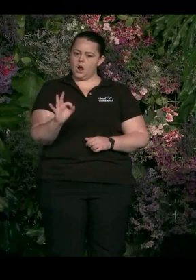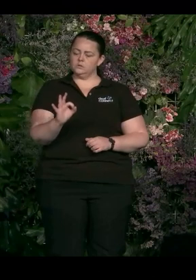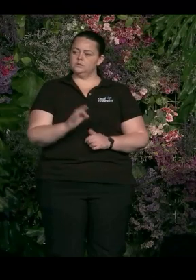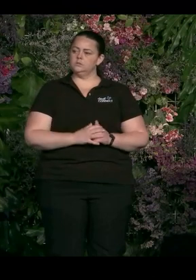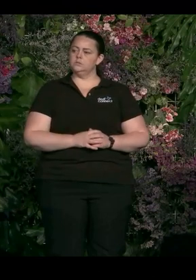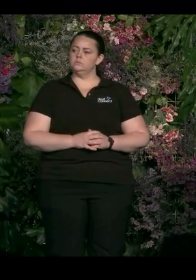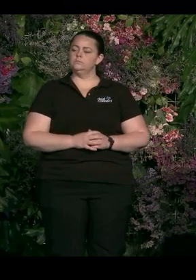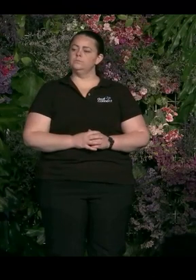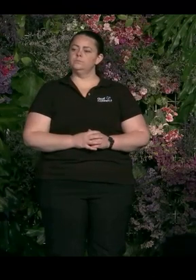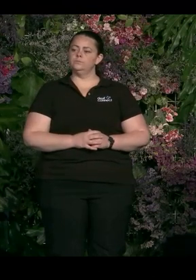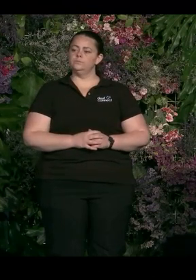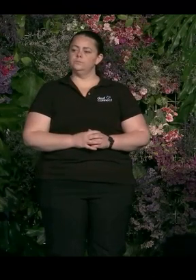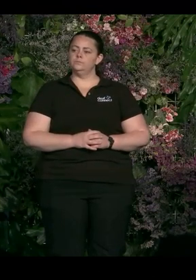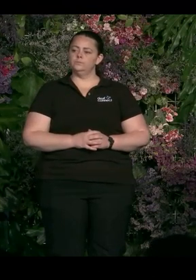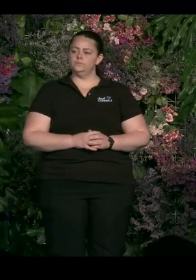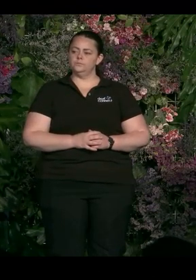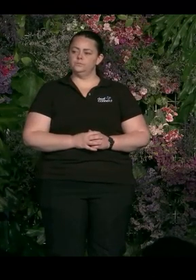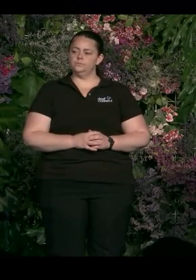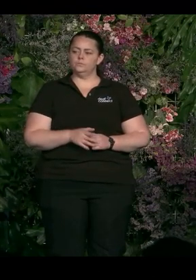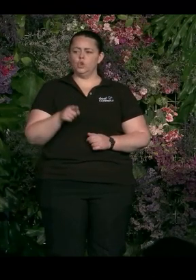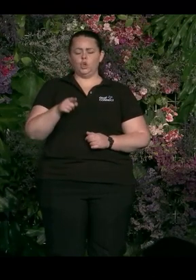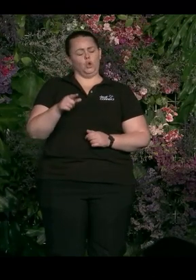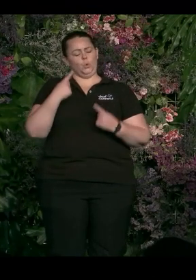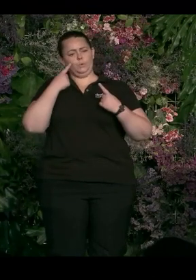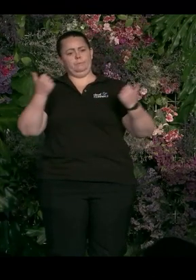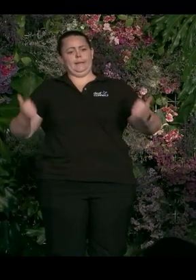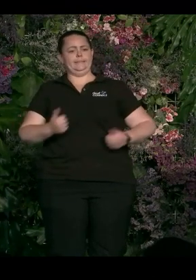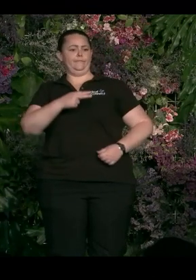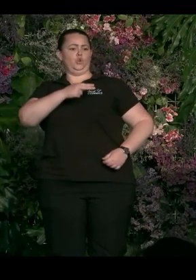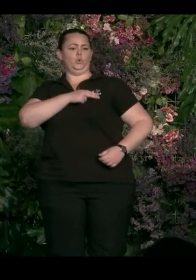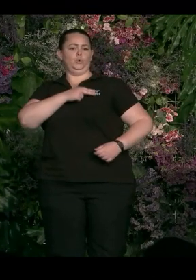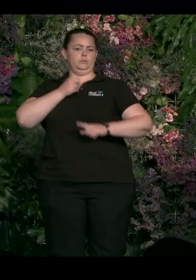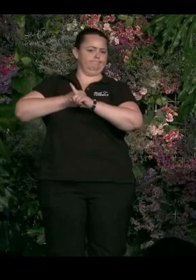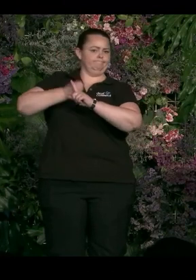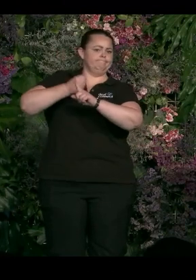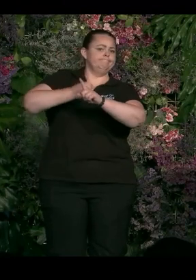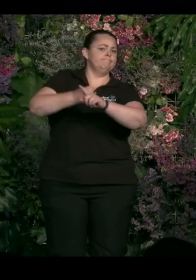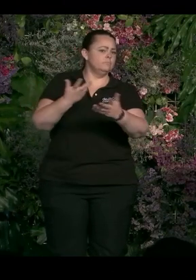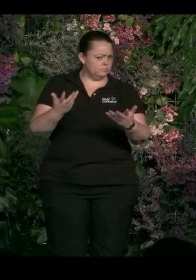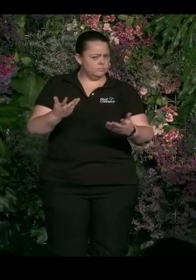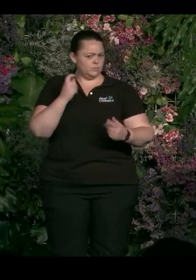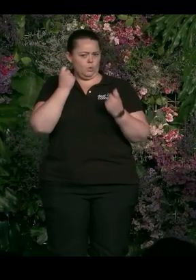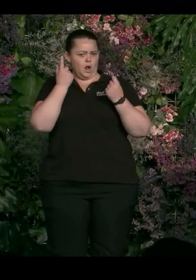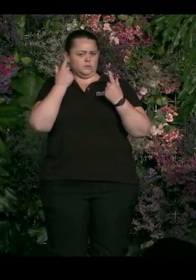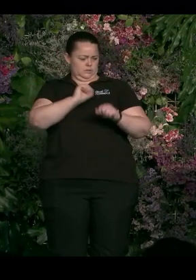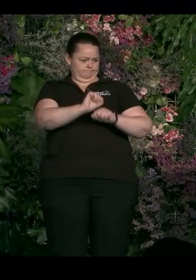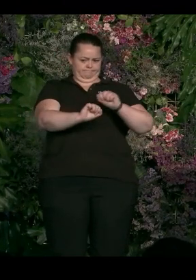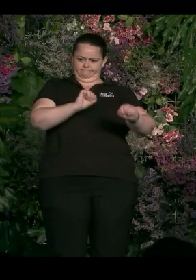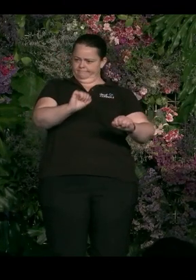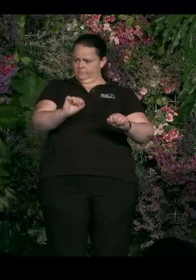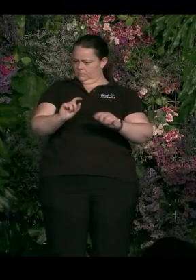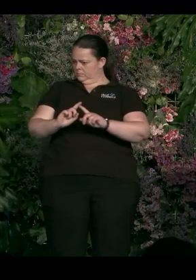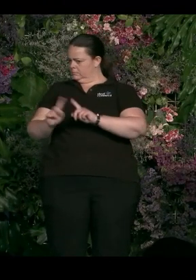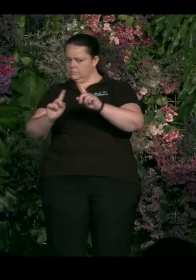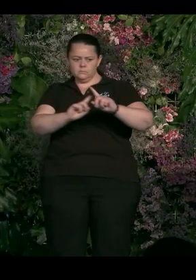kind of a view of a lot of union activity and you deal with and understand many, many different experiences within